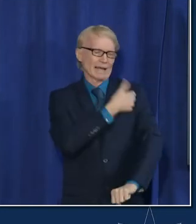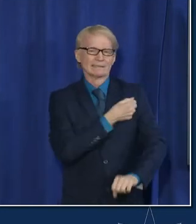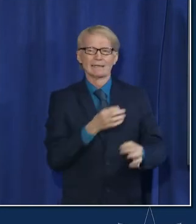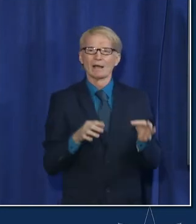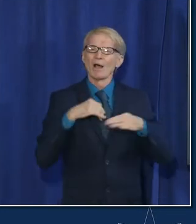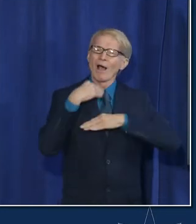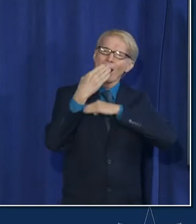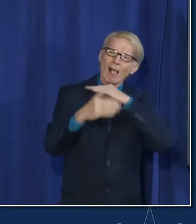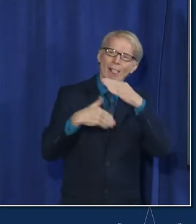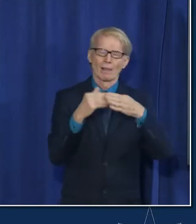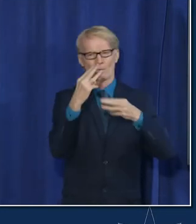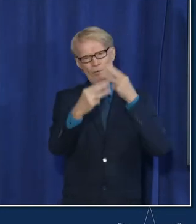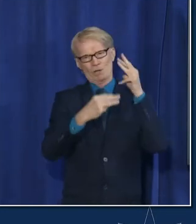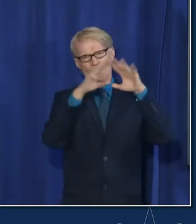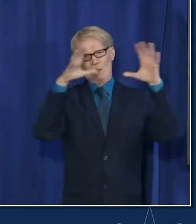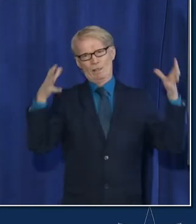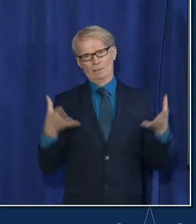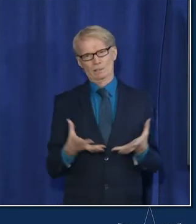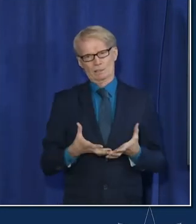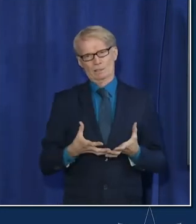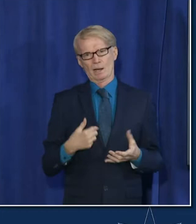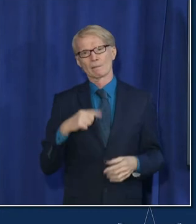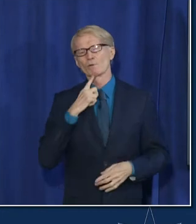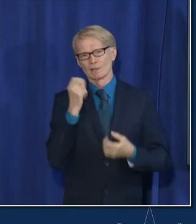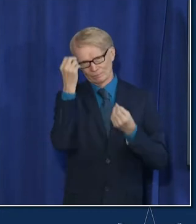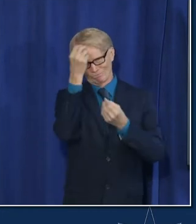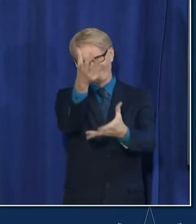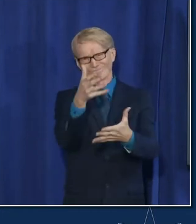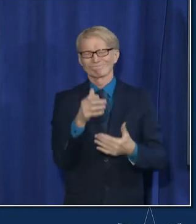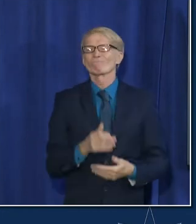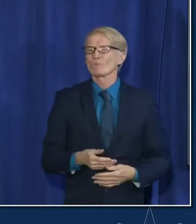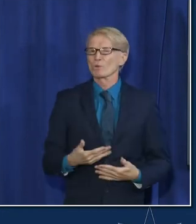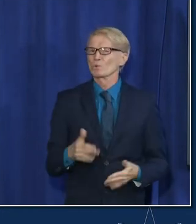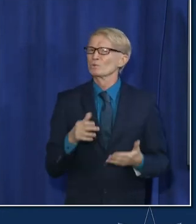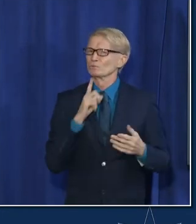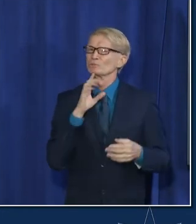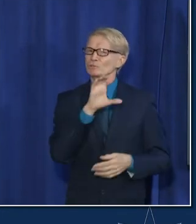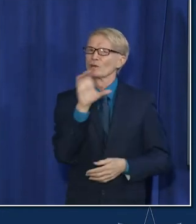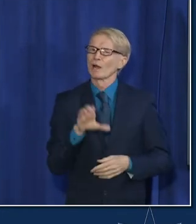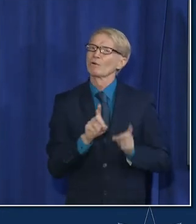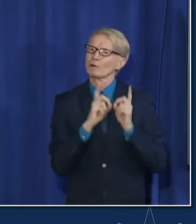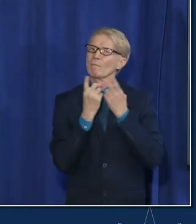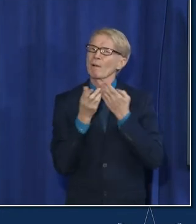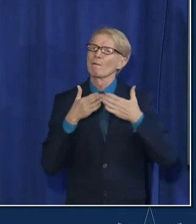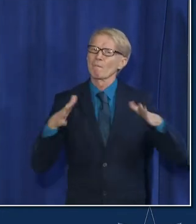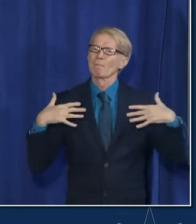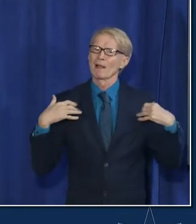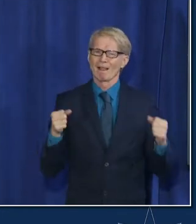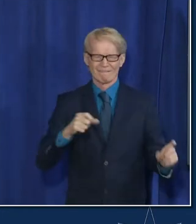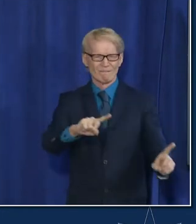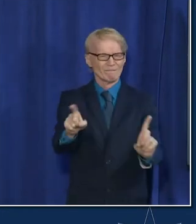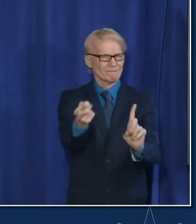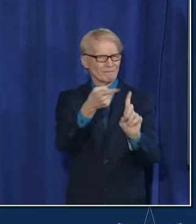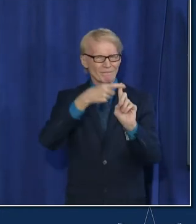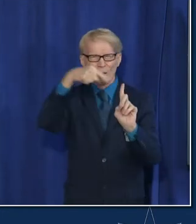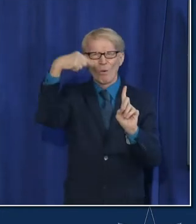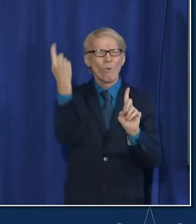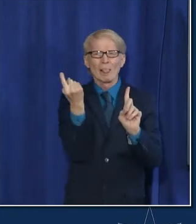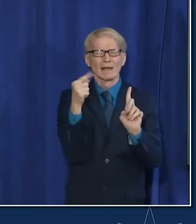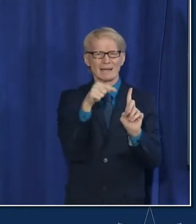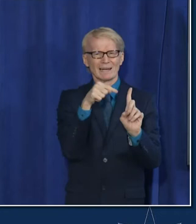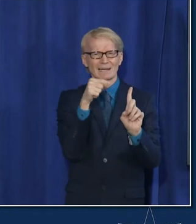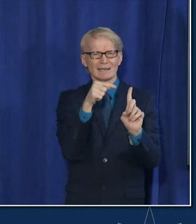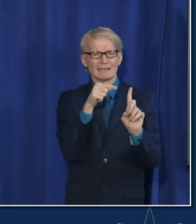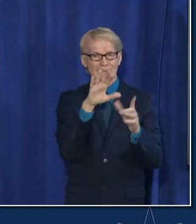as you know i shared previously i'm really proud of the fact that the chicago department of public health is i believe the only jurisdiction